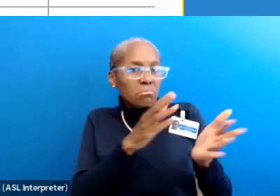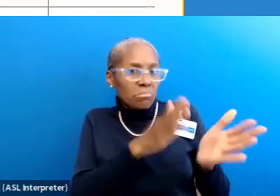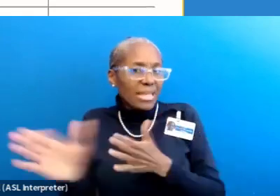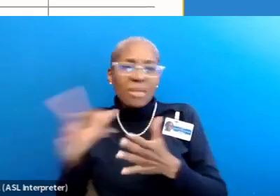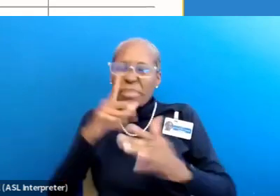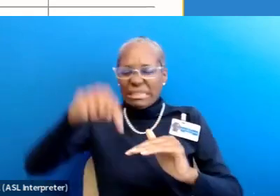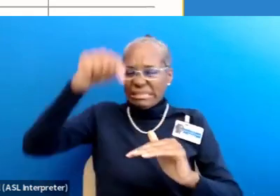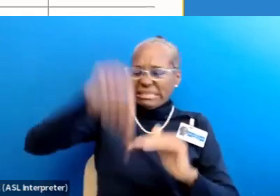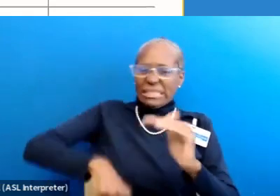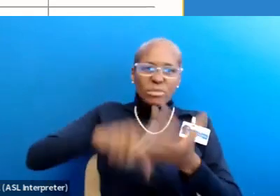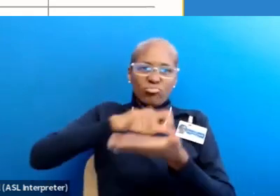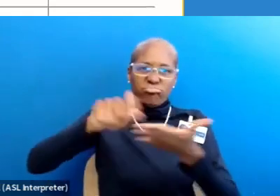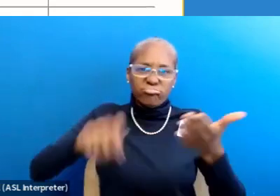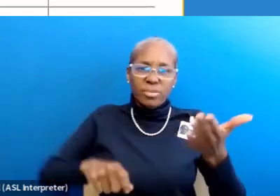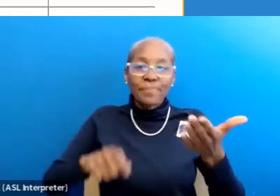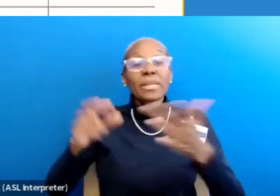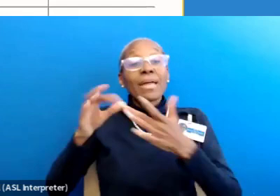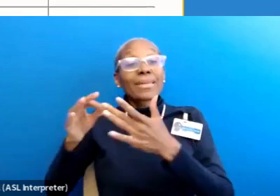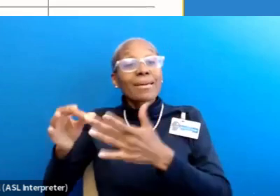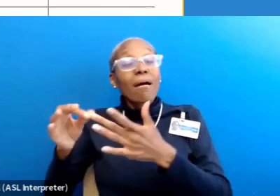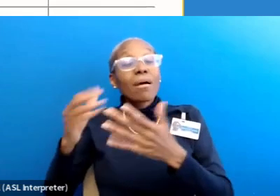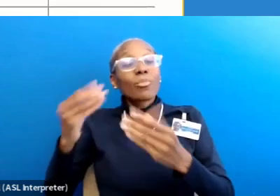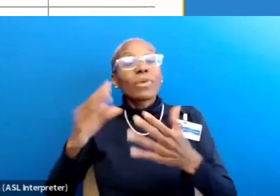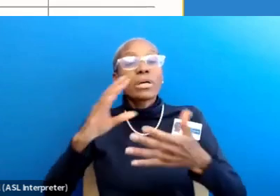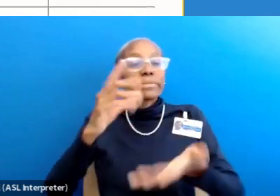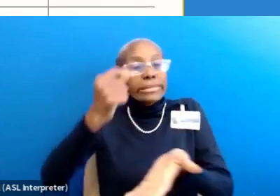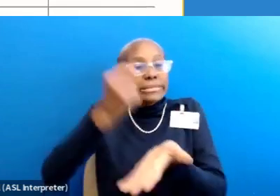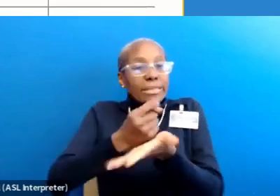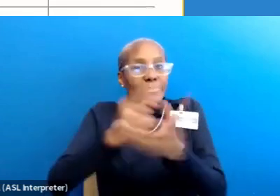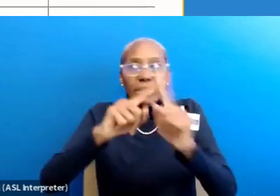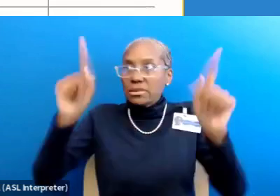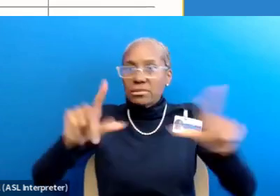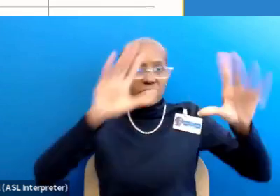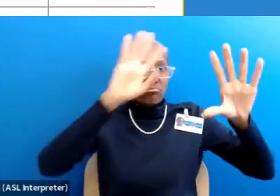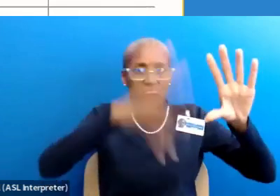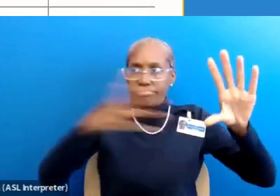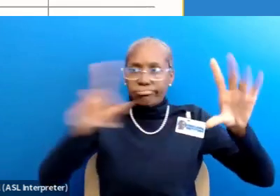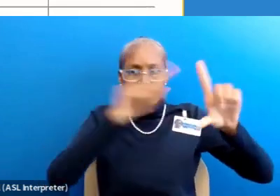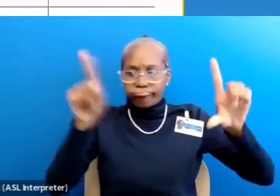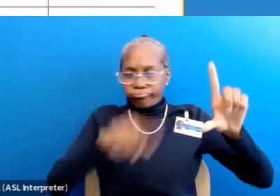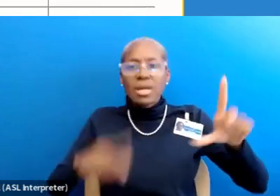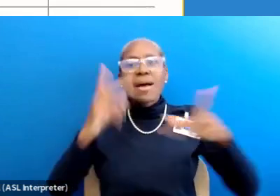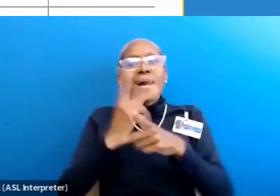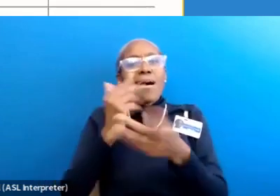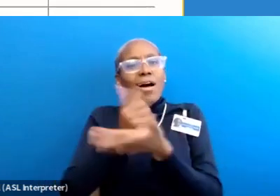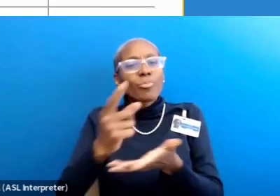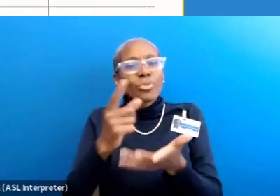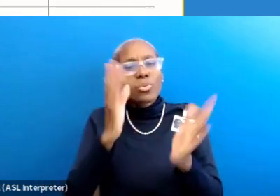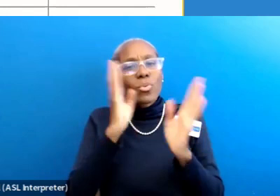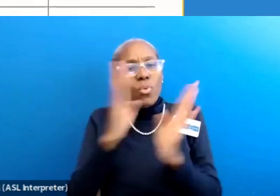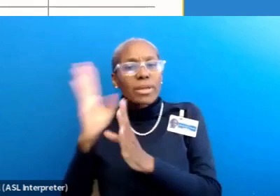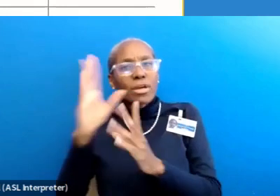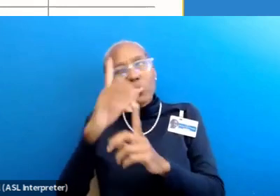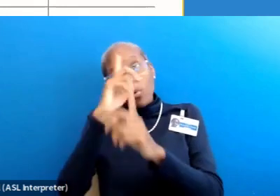writing. The guide includes simple templates, like the one you see on screen, that will help you to organize your goal setting